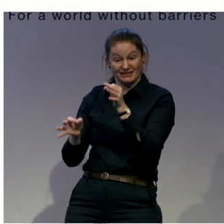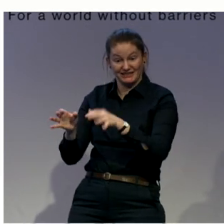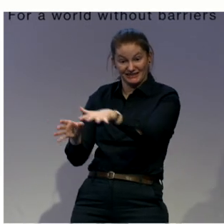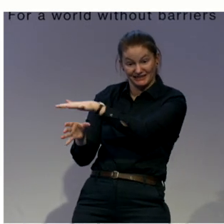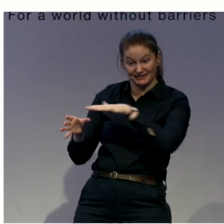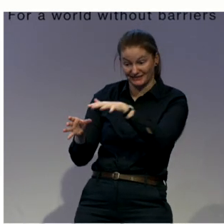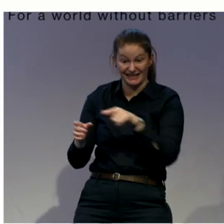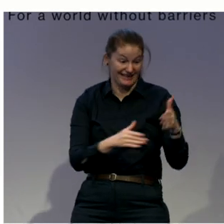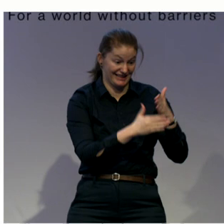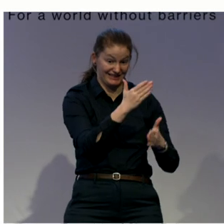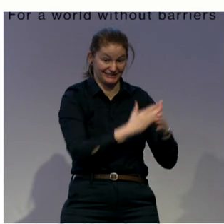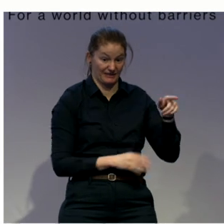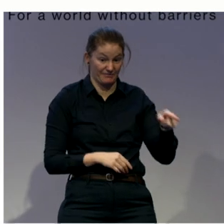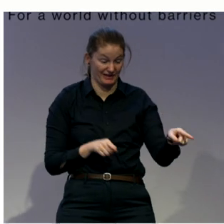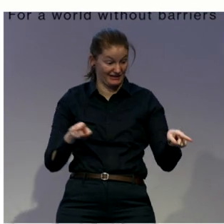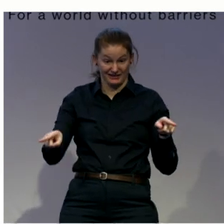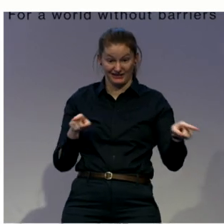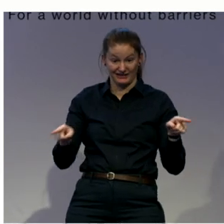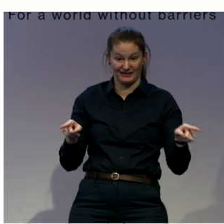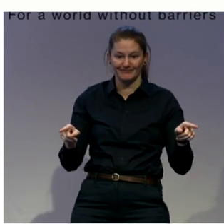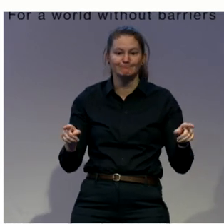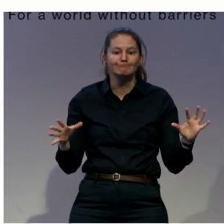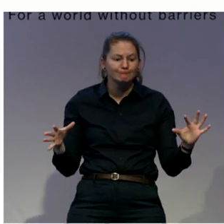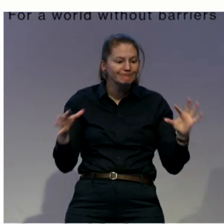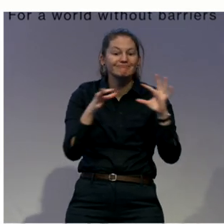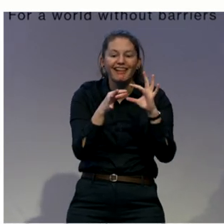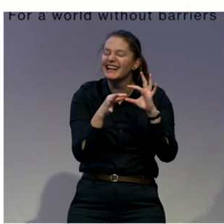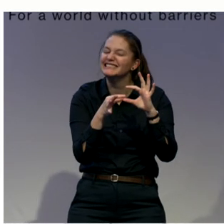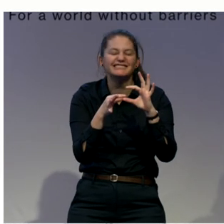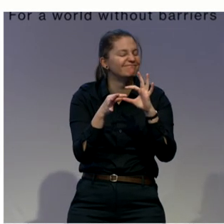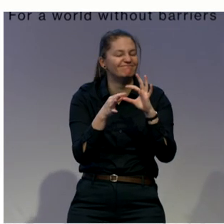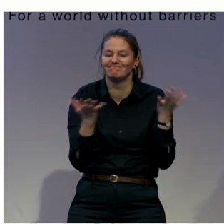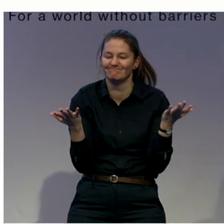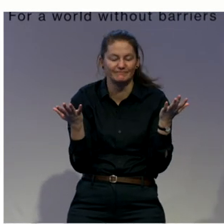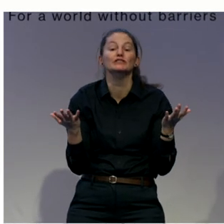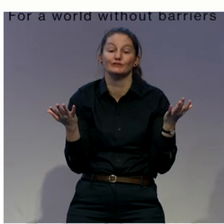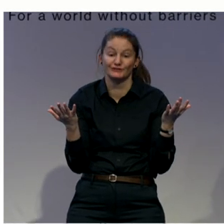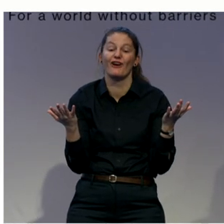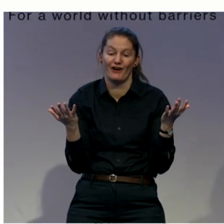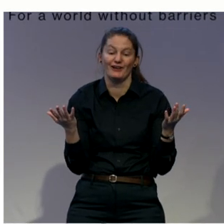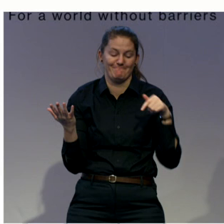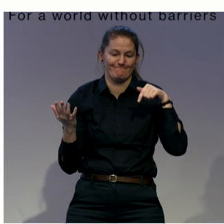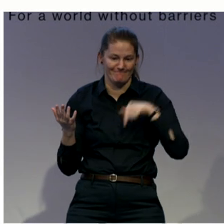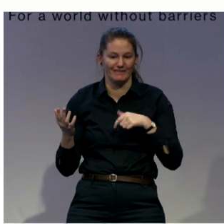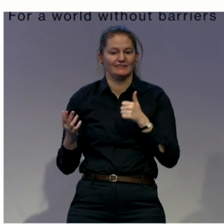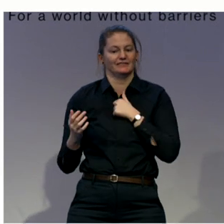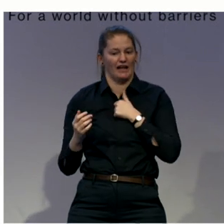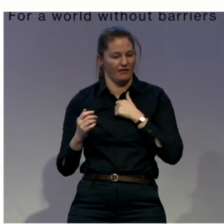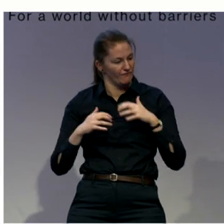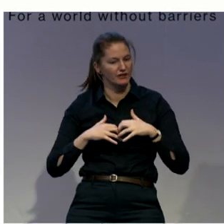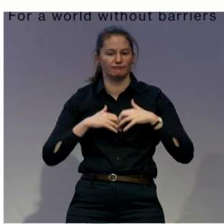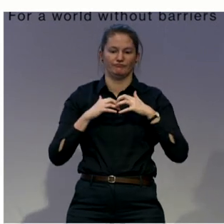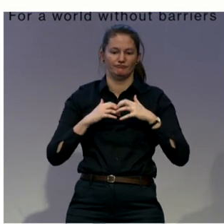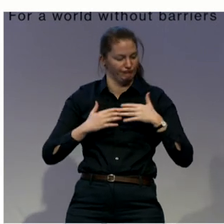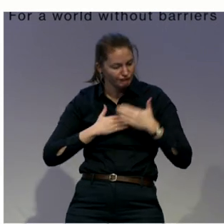there, we try to create it ourselves. And then we generally raise awareness about these issues in the disability world, in the